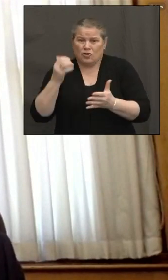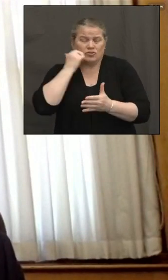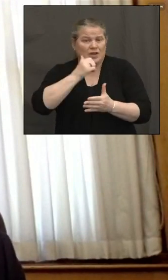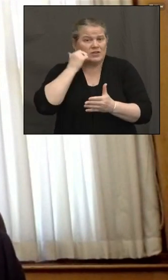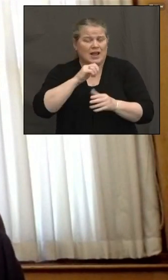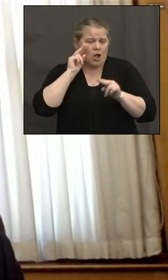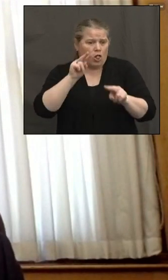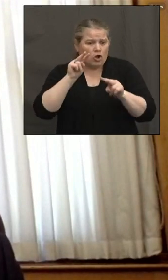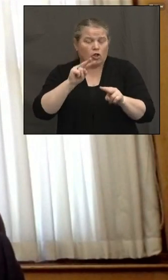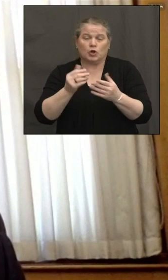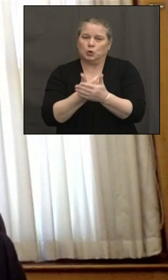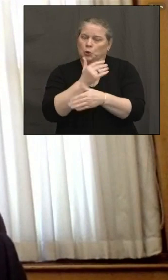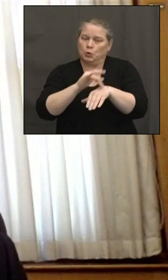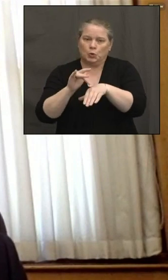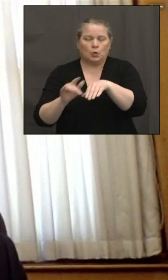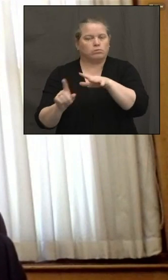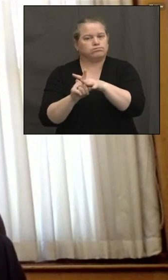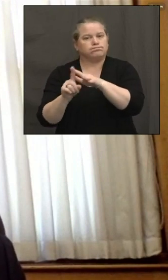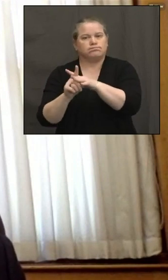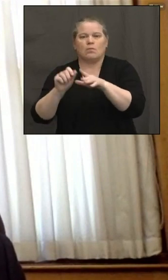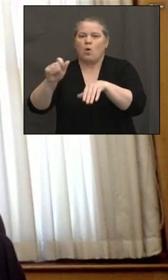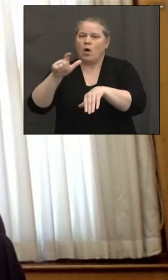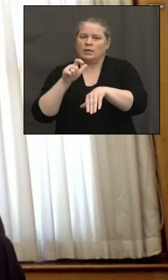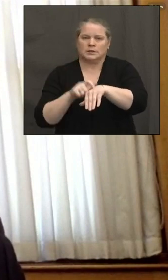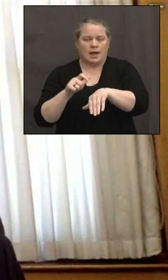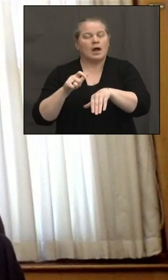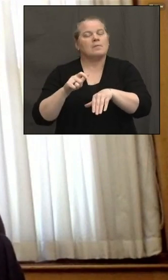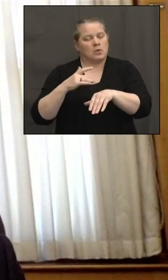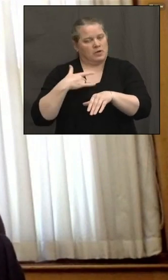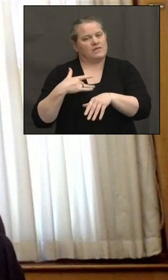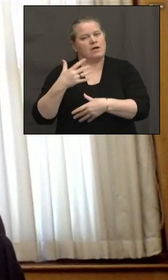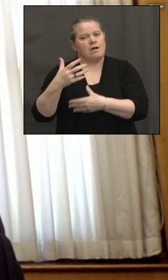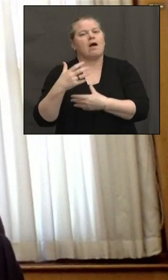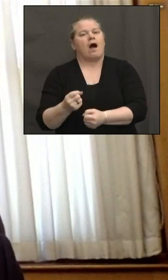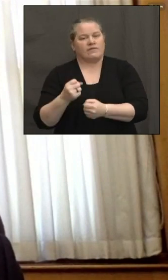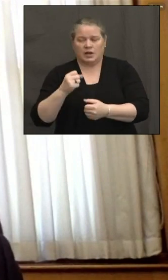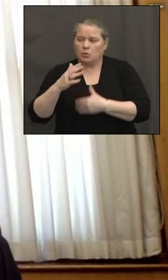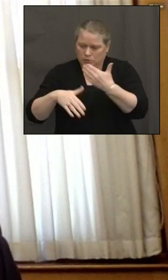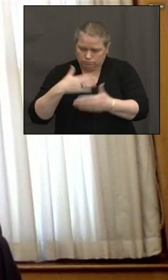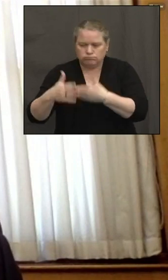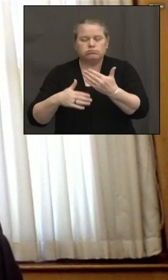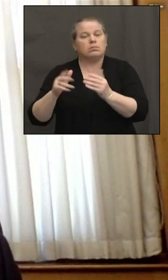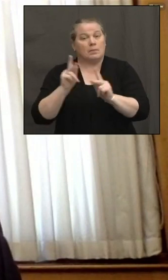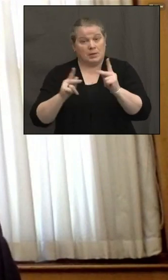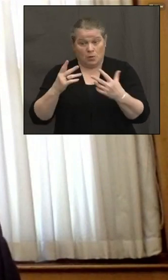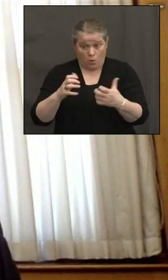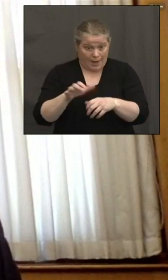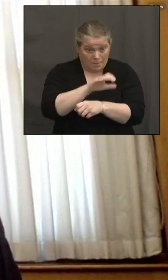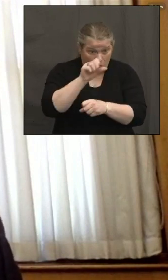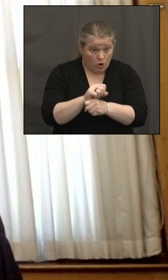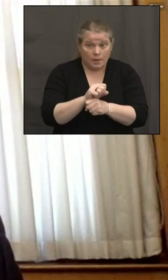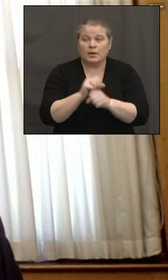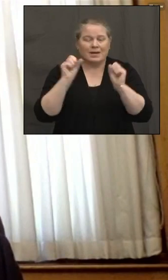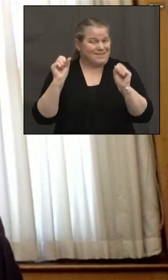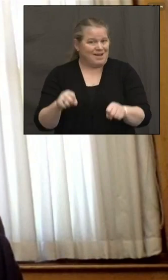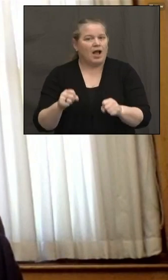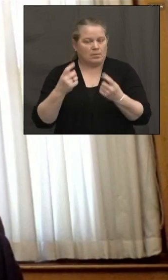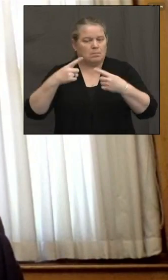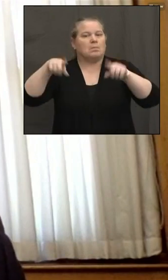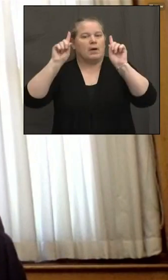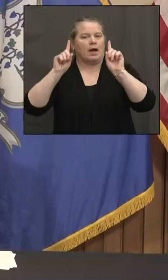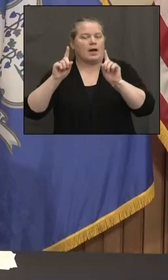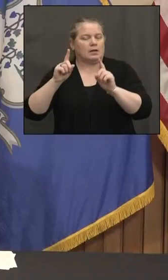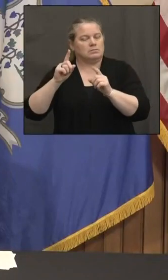And we remain confident that we are very much on track to get everyone an appointment by the time we change the next phase on April 5th.